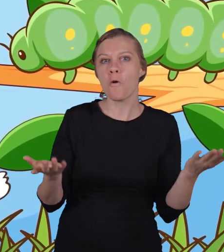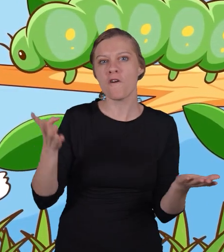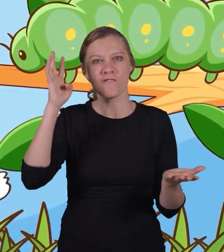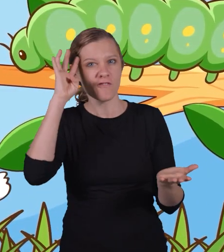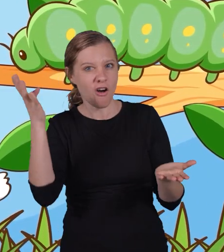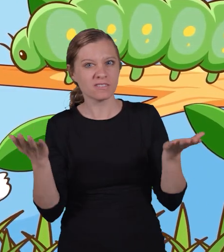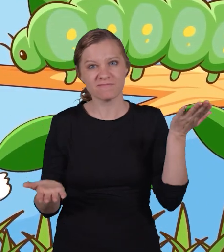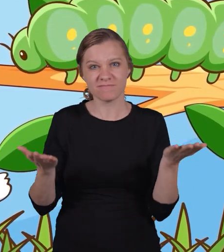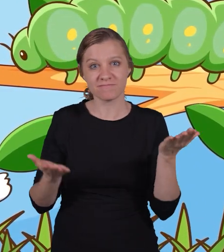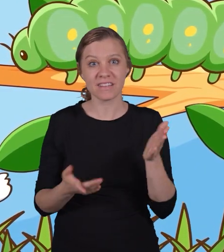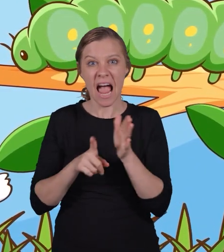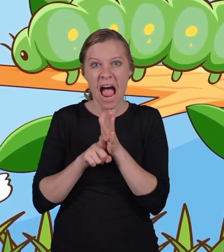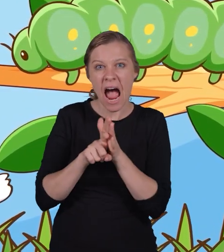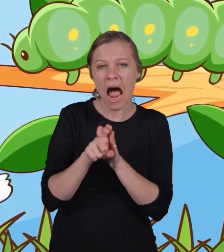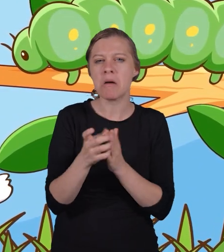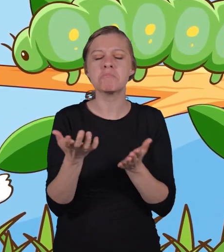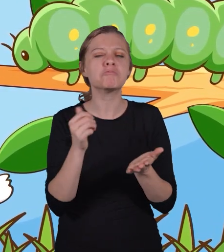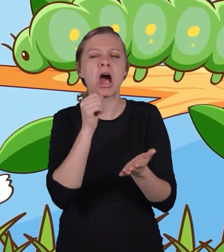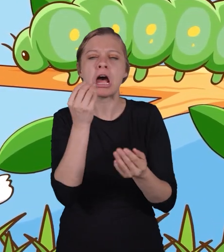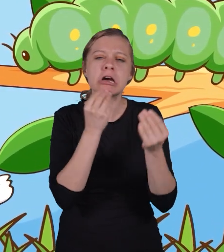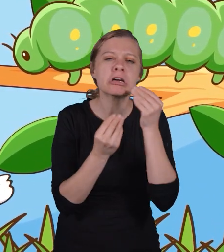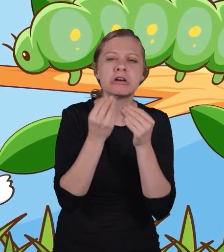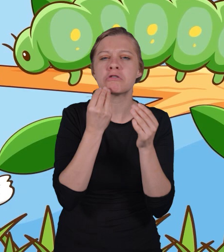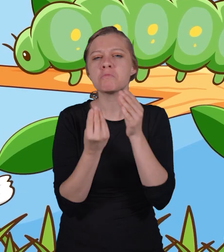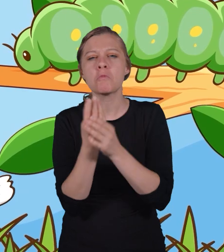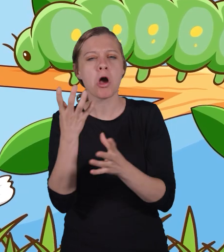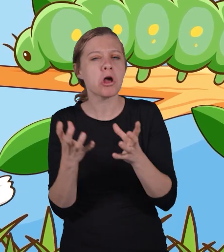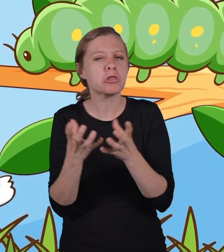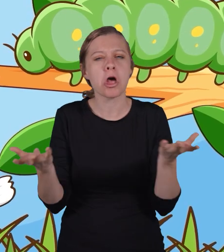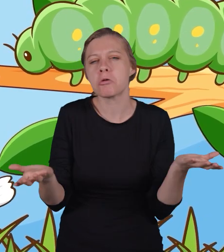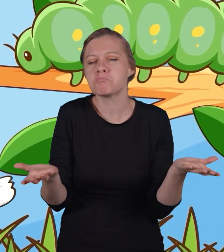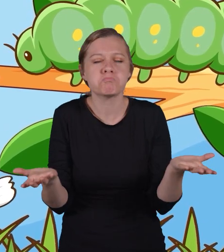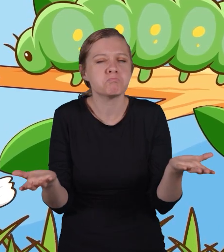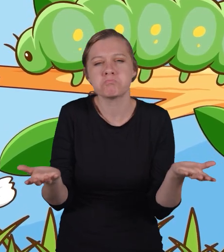False Caterpillars do not eat or grow a lot.